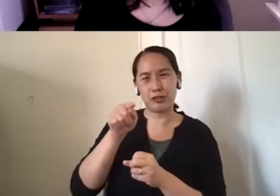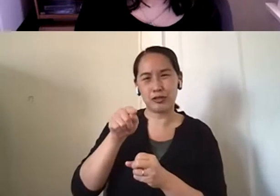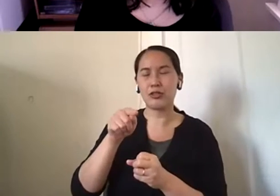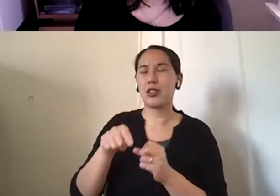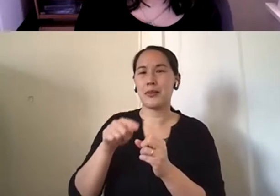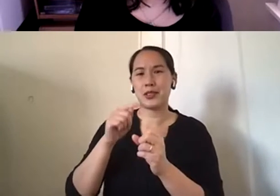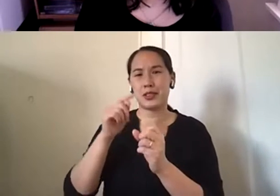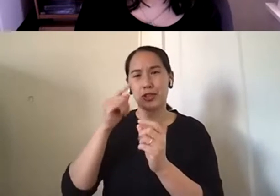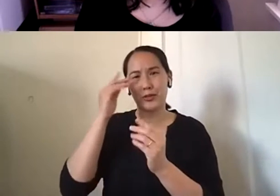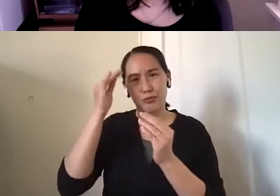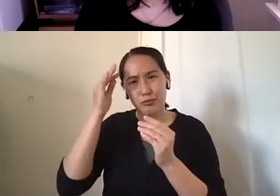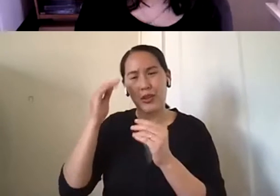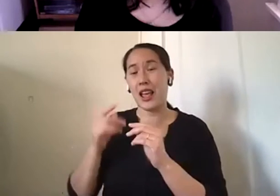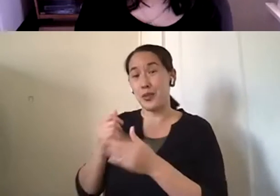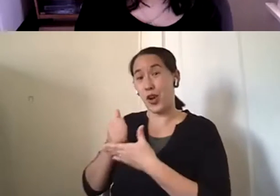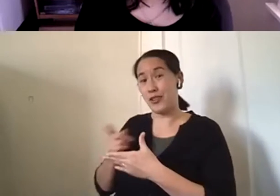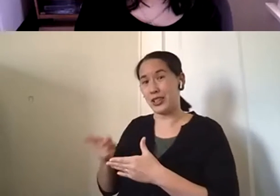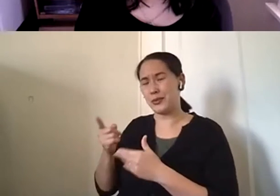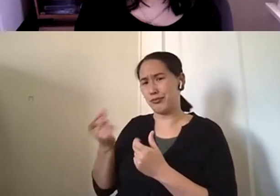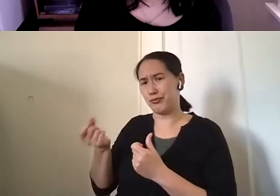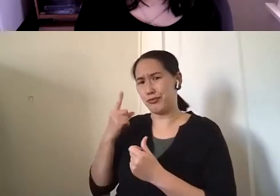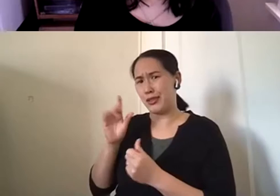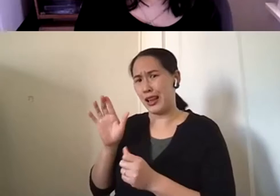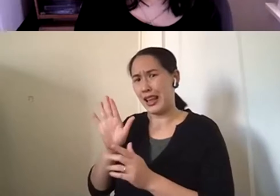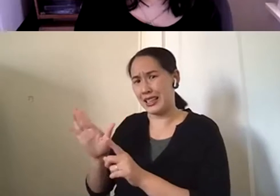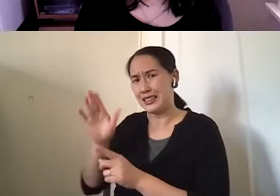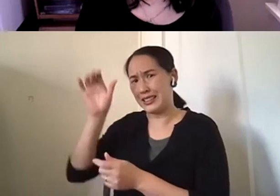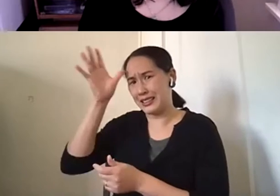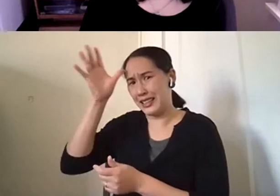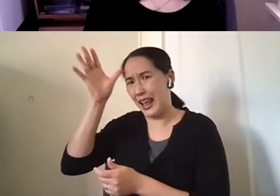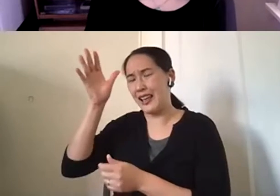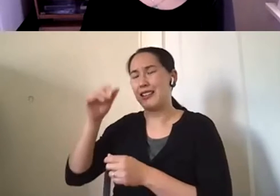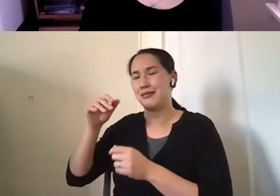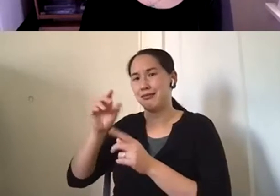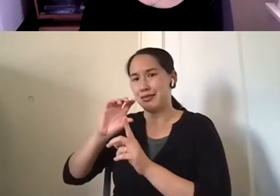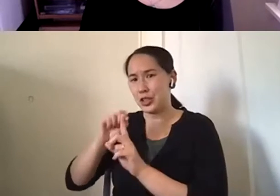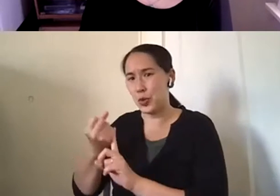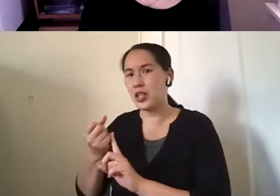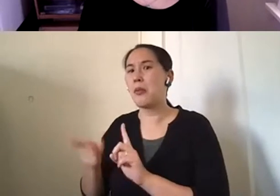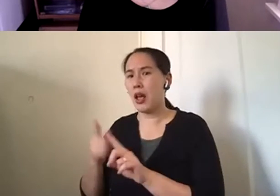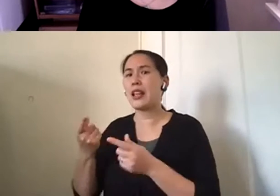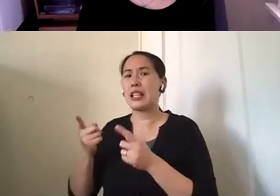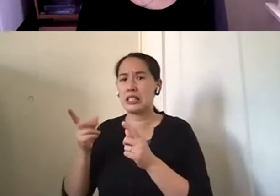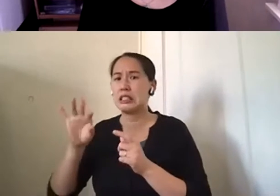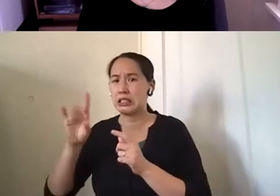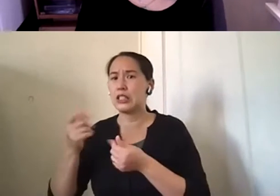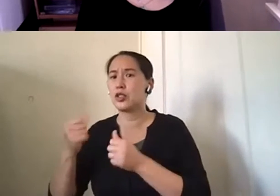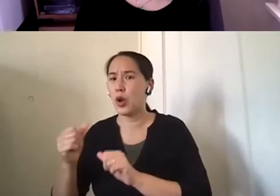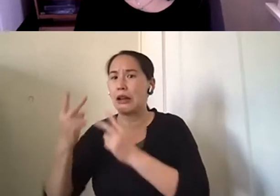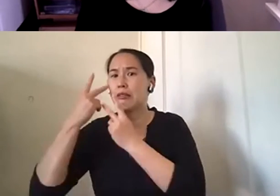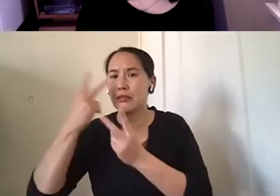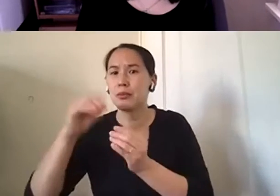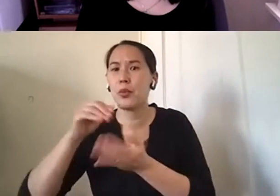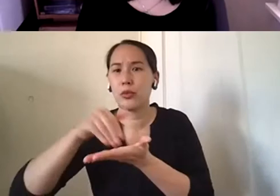and how his dad was progressing. But, um, eventually he did make it a point to communicate more often and visit more often, but,